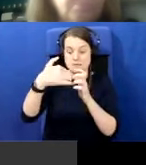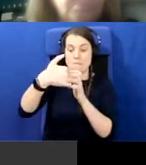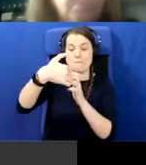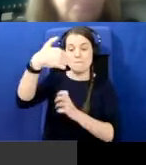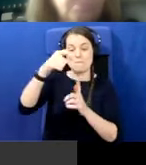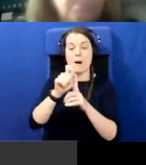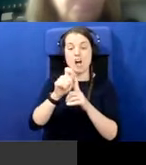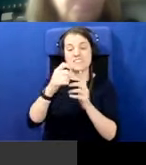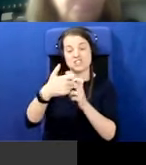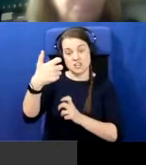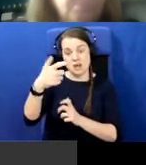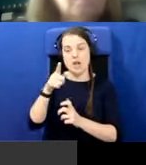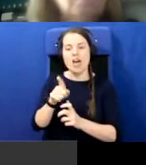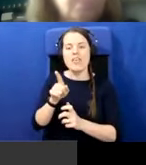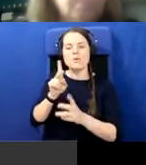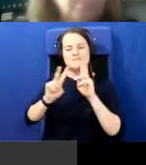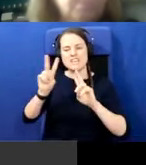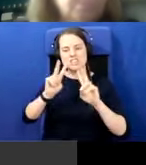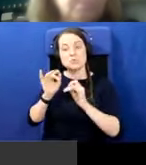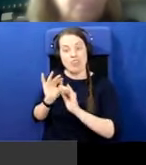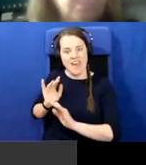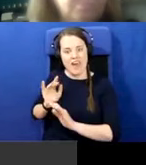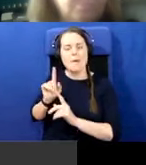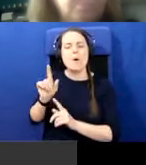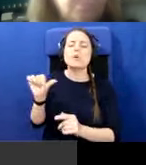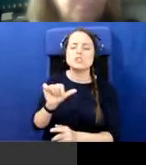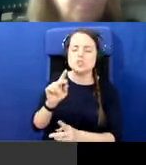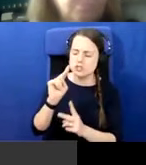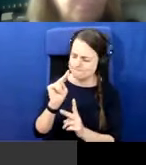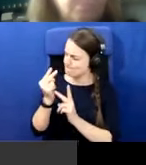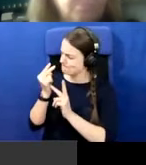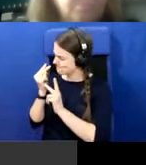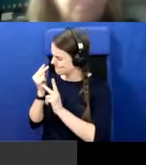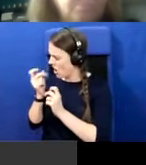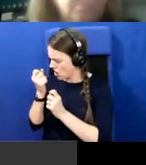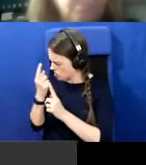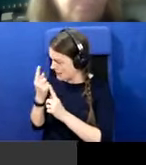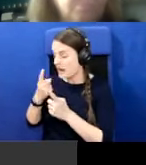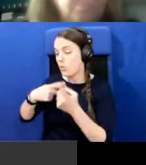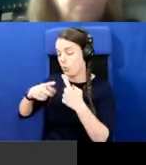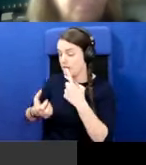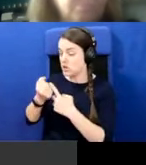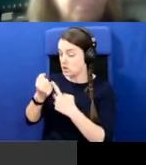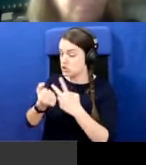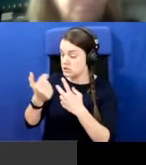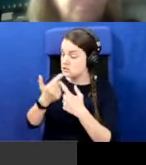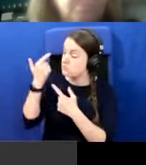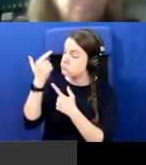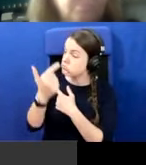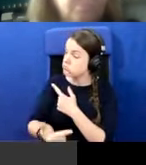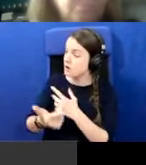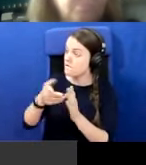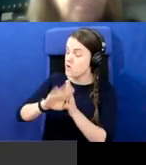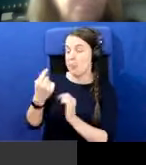Ireland, but those divisions were there. But I think we should look at it and we should understand that we've come a long way since 1921.